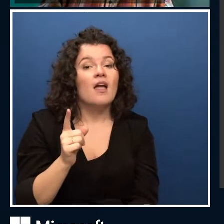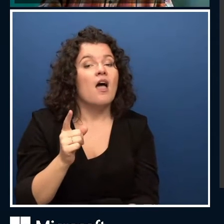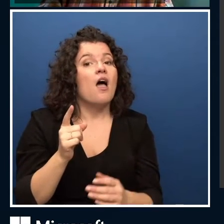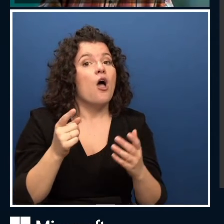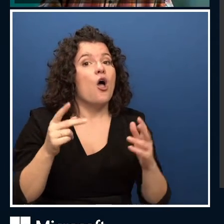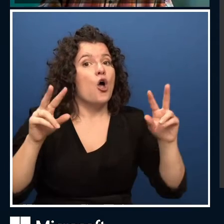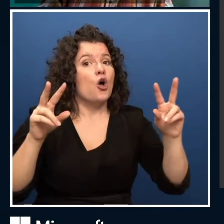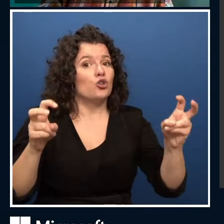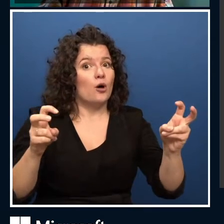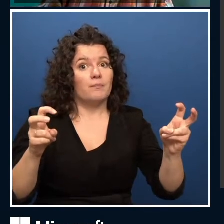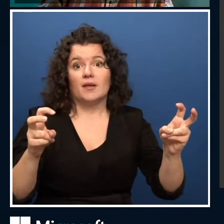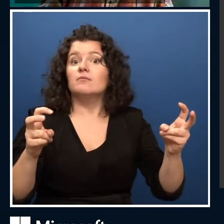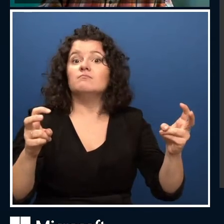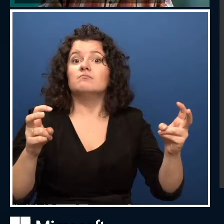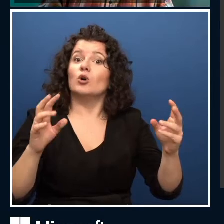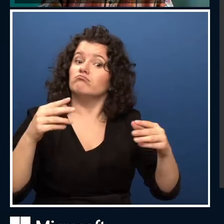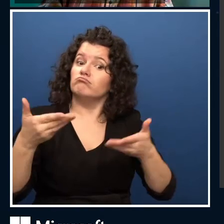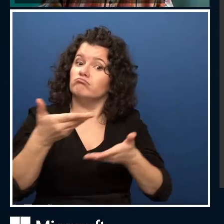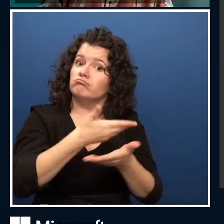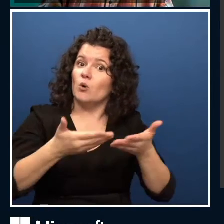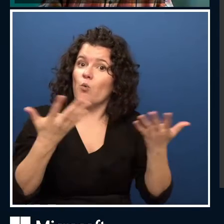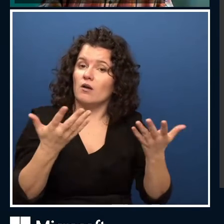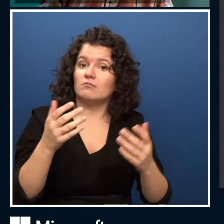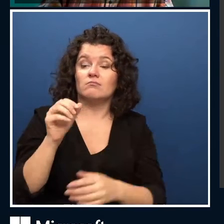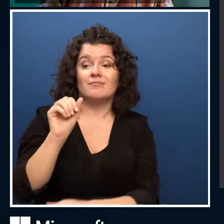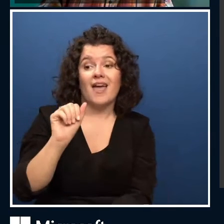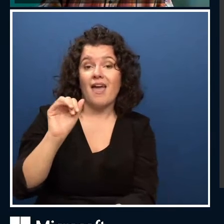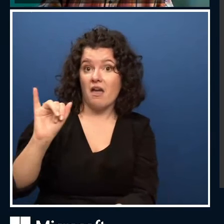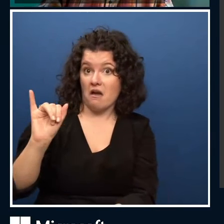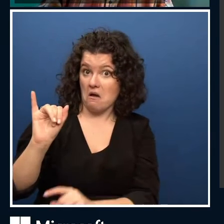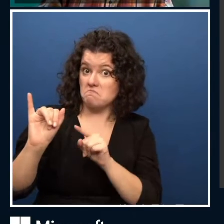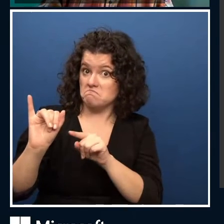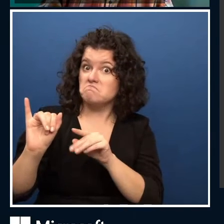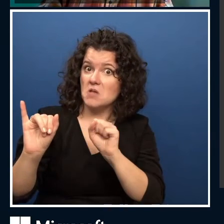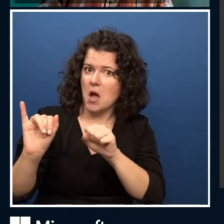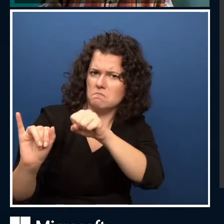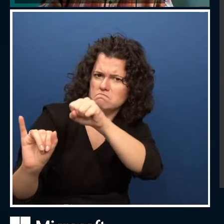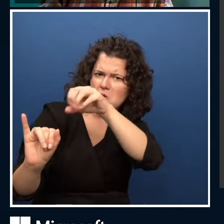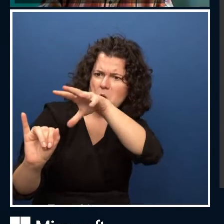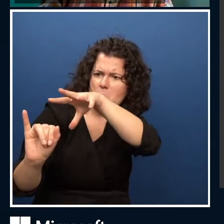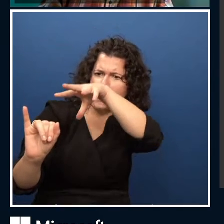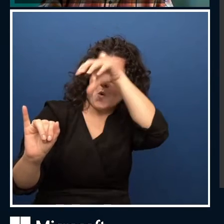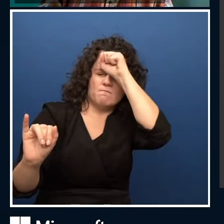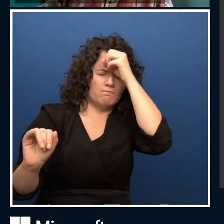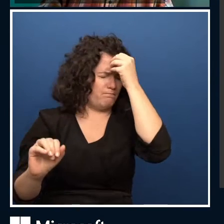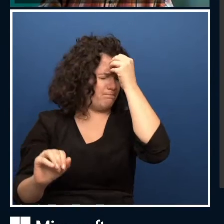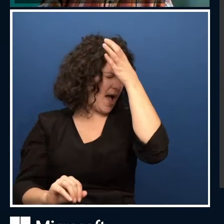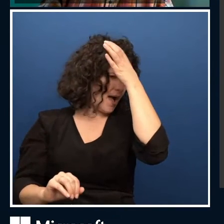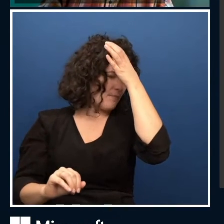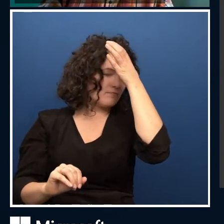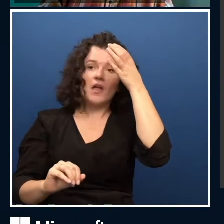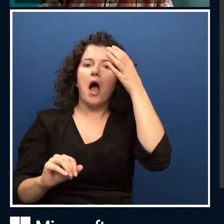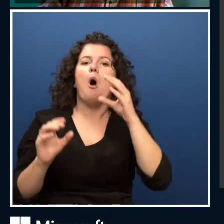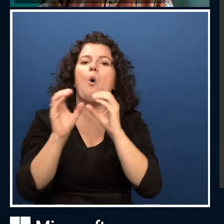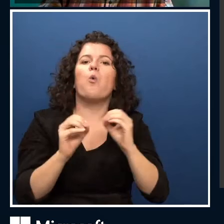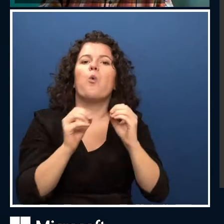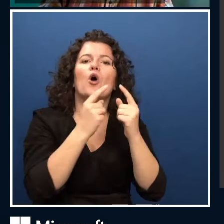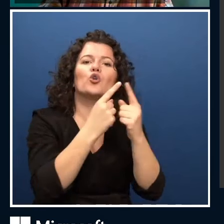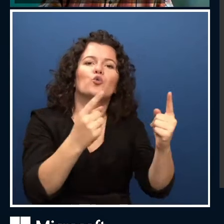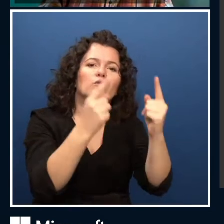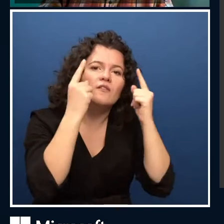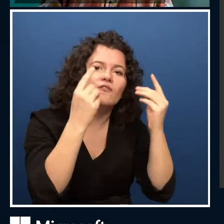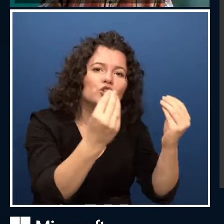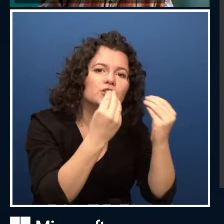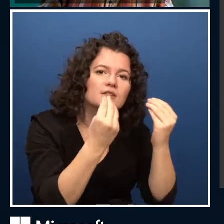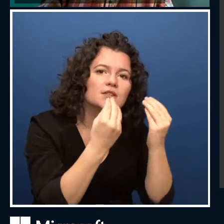learning? With online courses, with academia, do you do both? So Lee Stott, one of our principal program managers here at